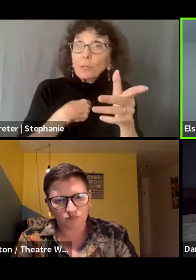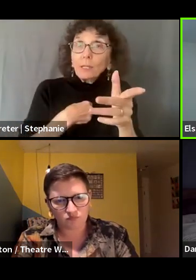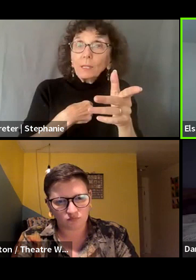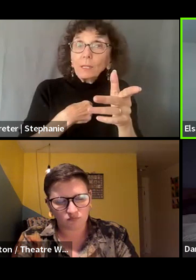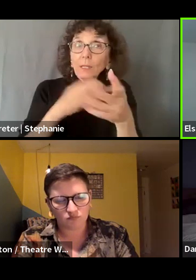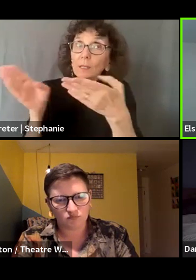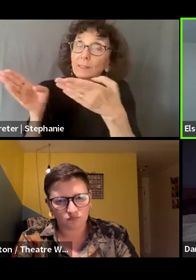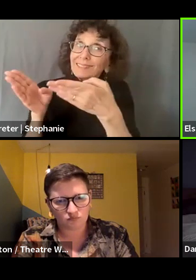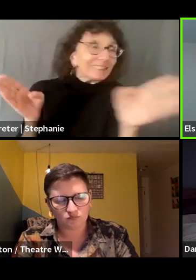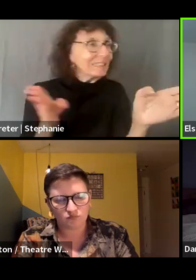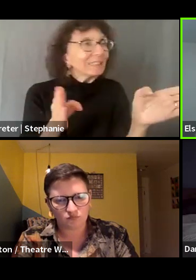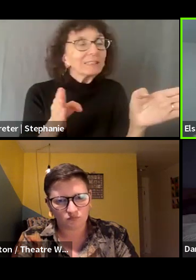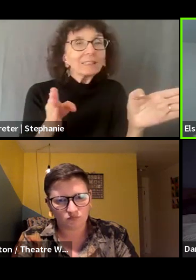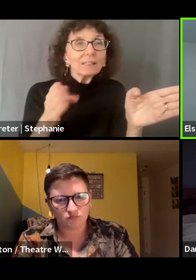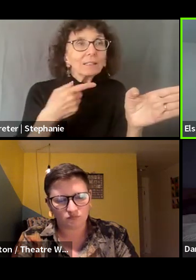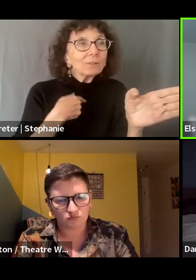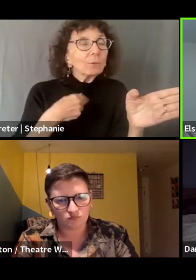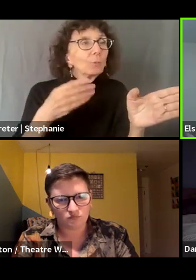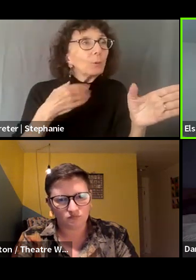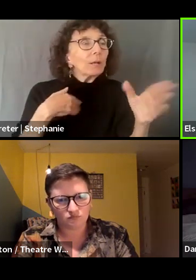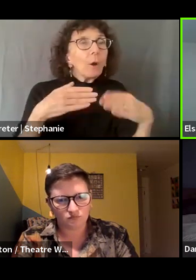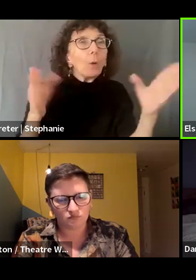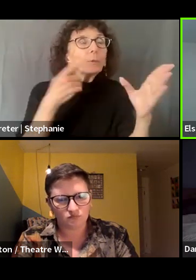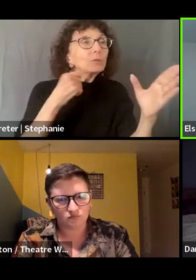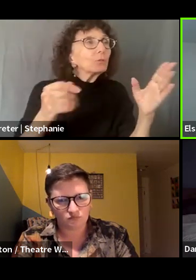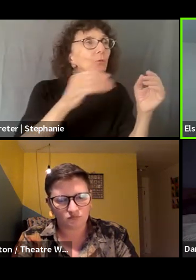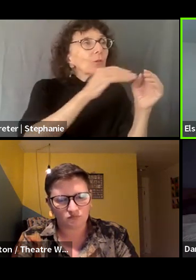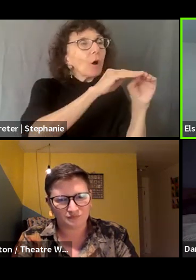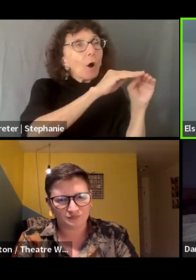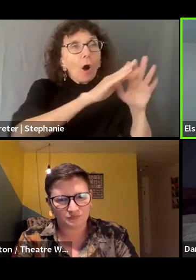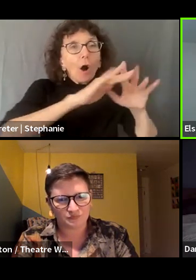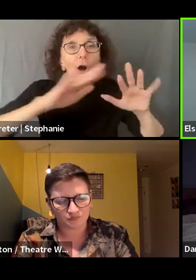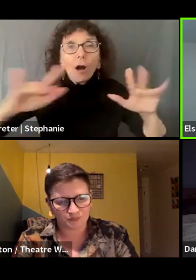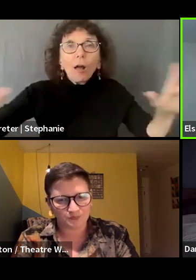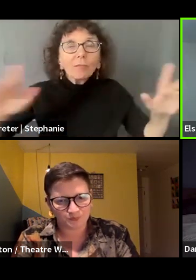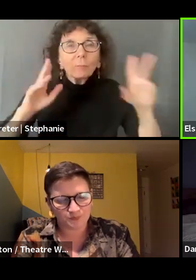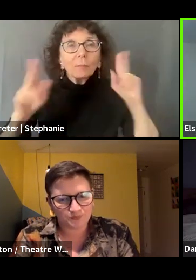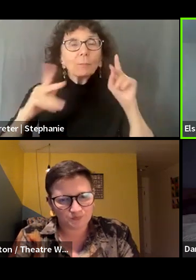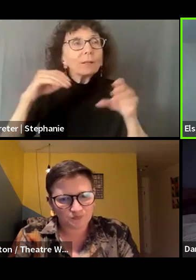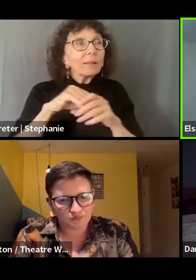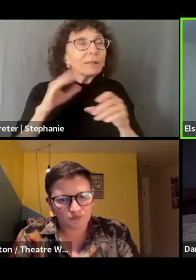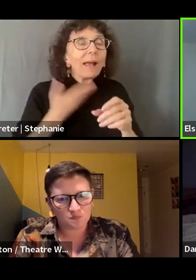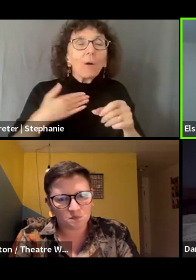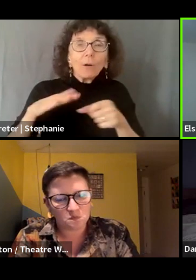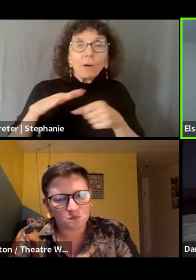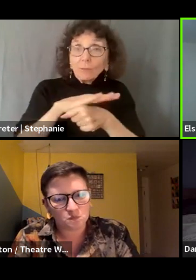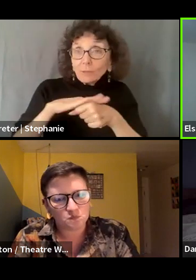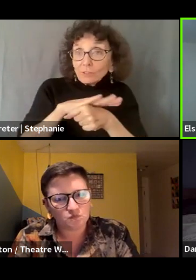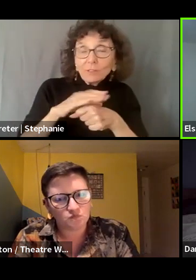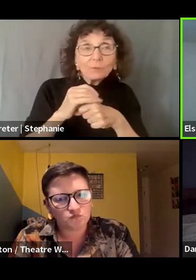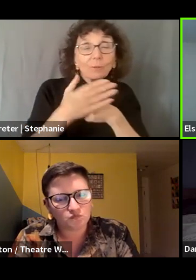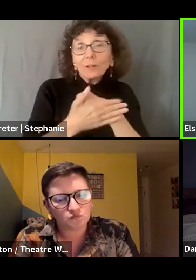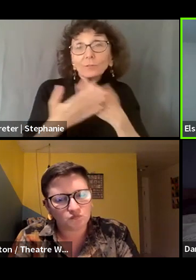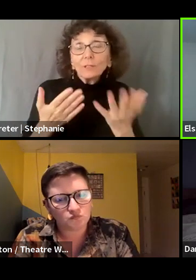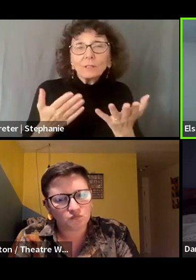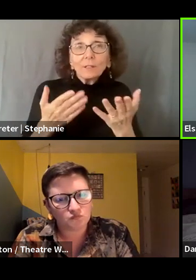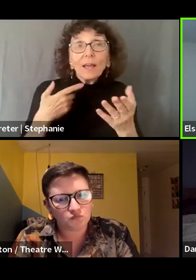you know, spectrum of people that live in our country or our region. And that's, you know, not a bad choice to make, but there is